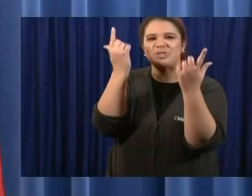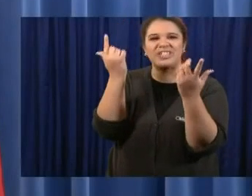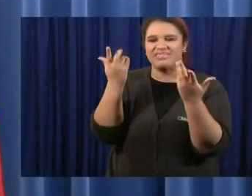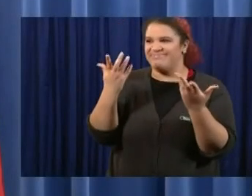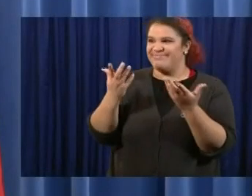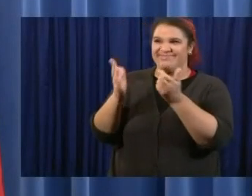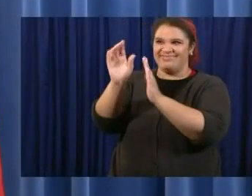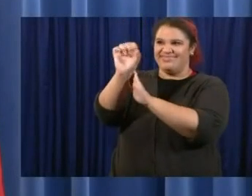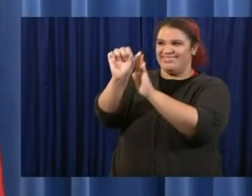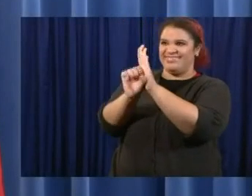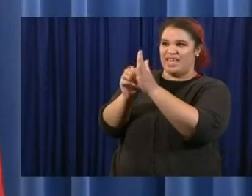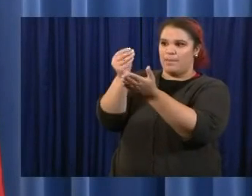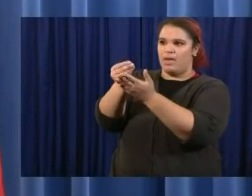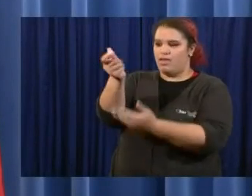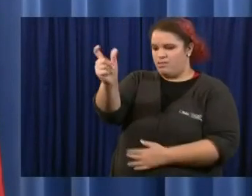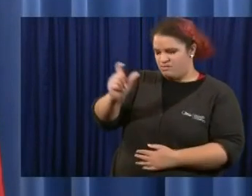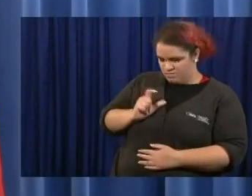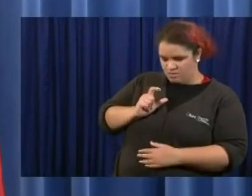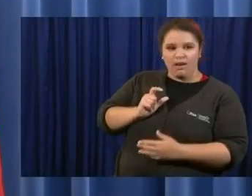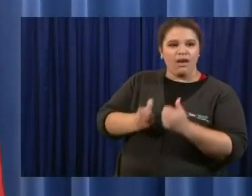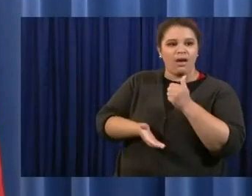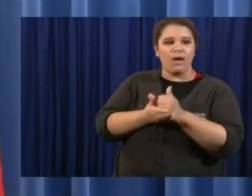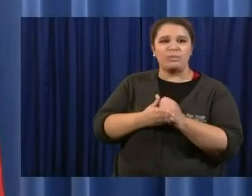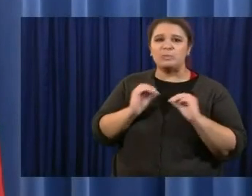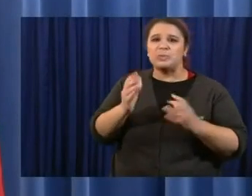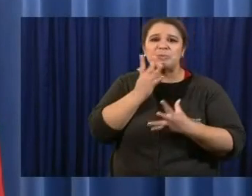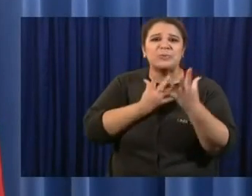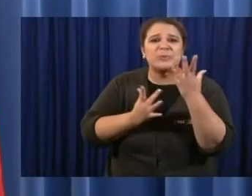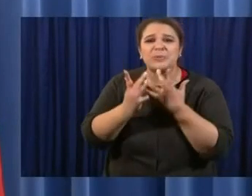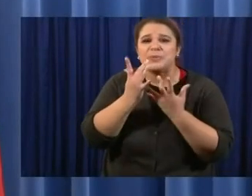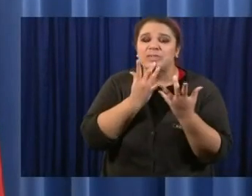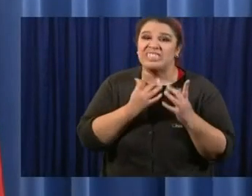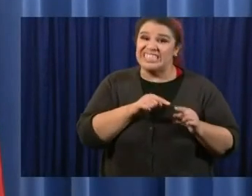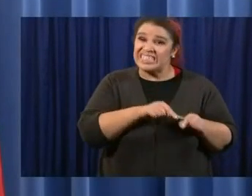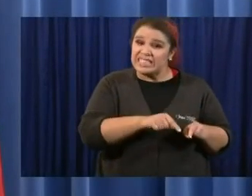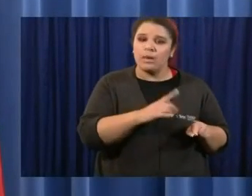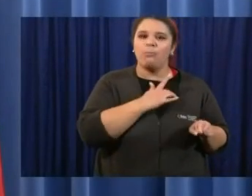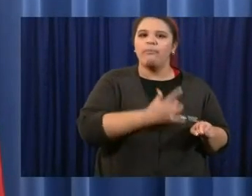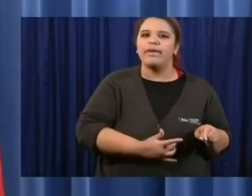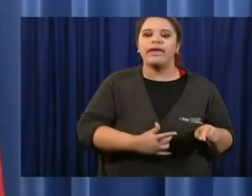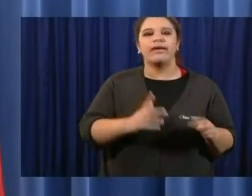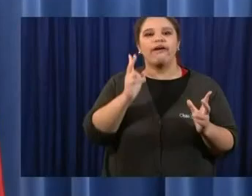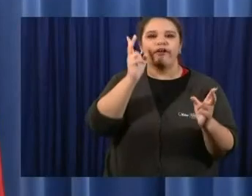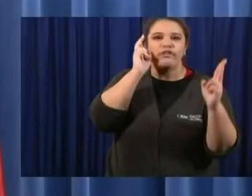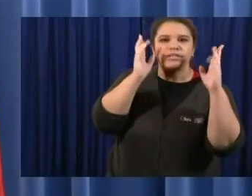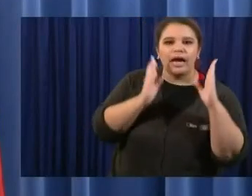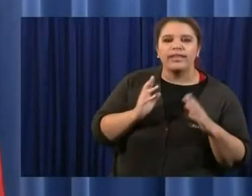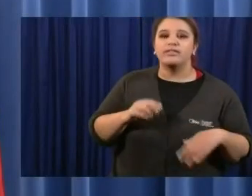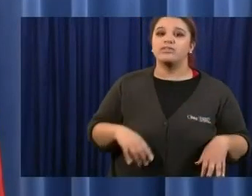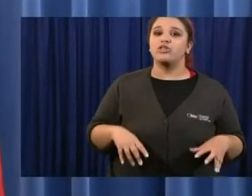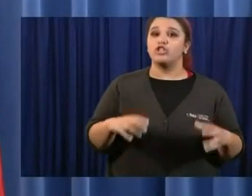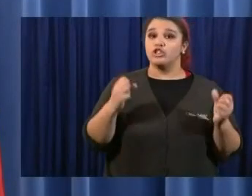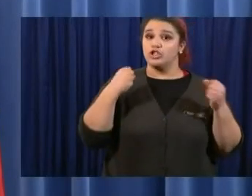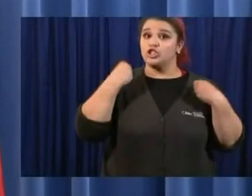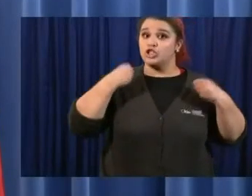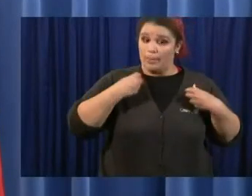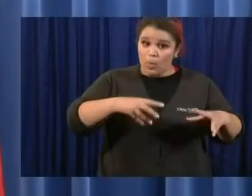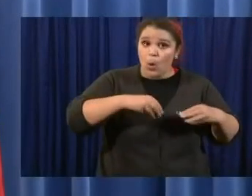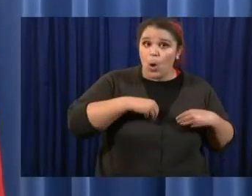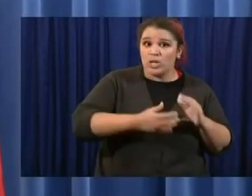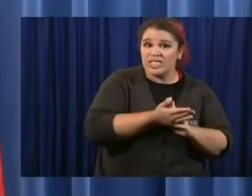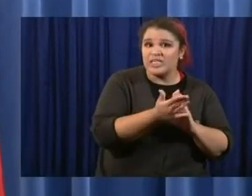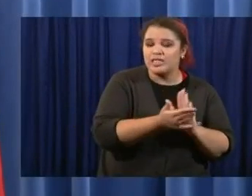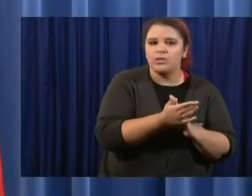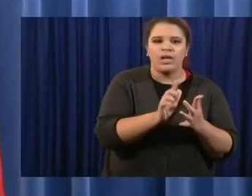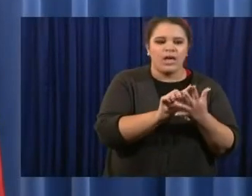Many of these are hairstylists, gym owners. What's being done to help them? And can you give them any specific dates of